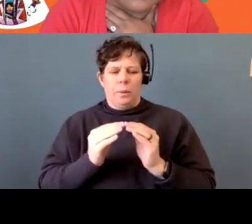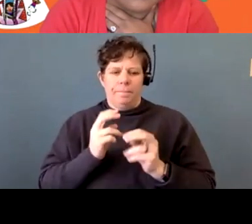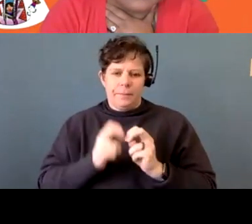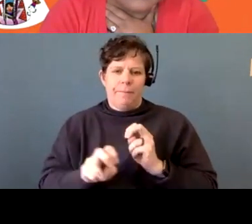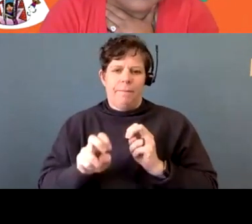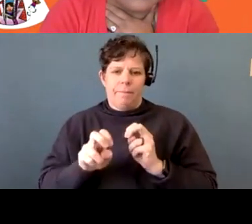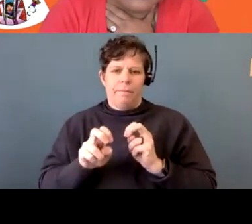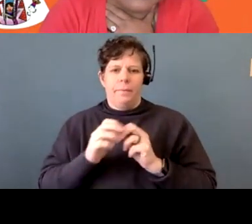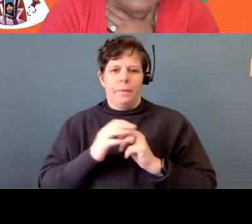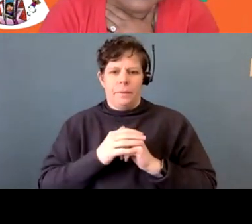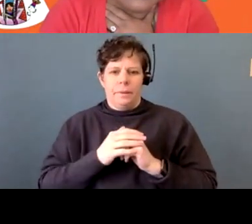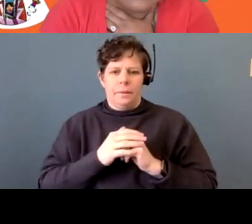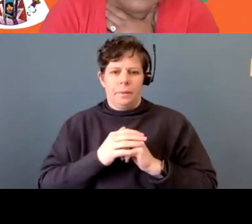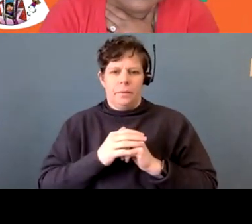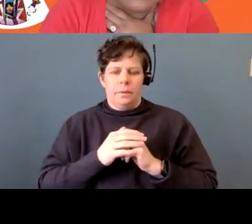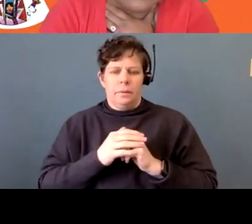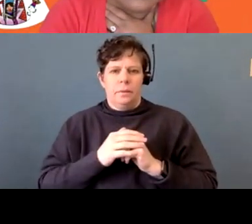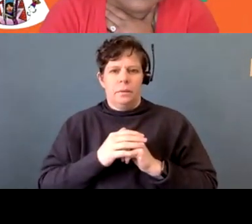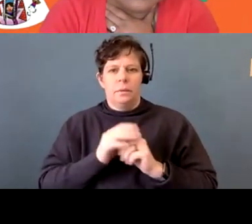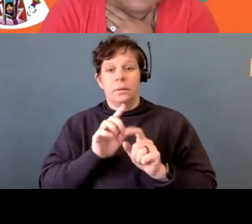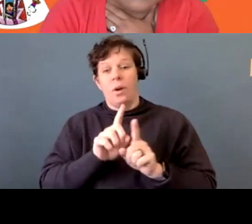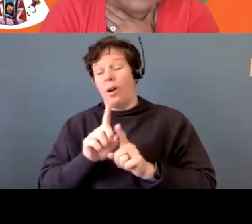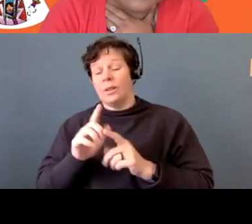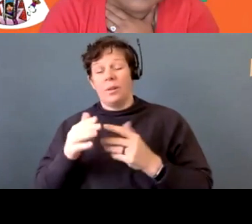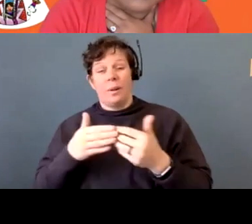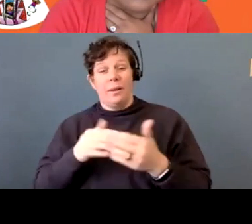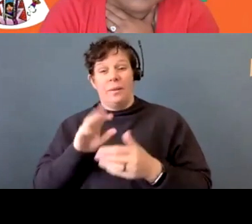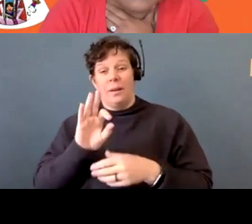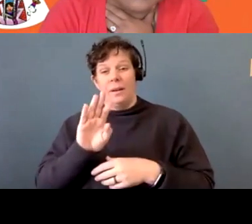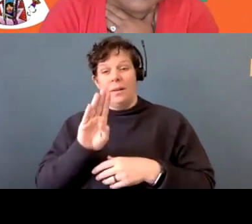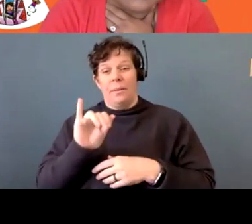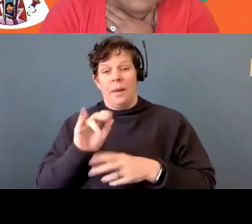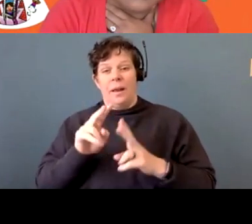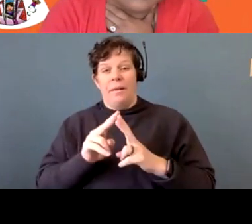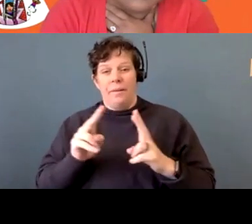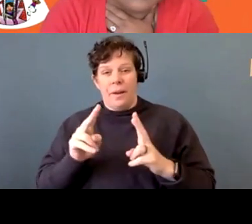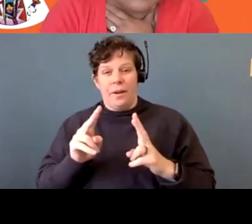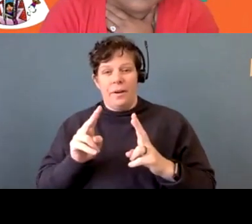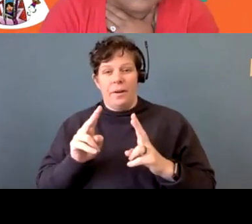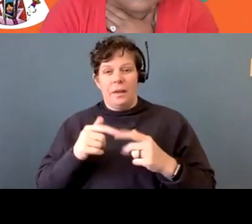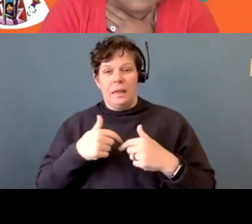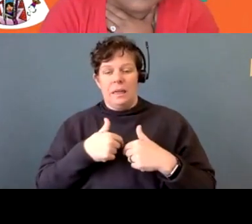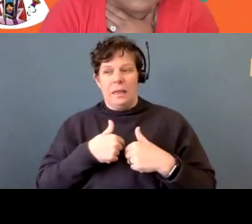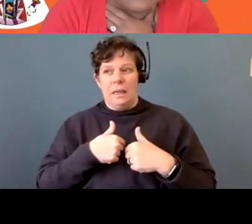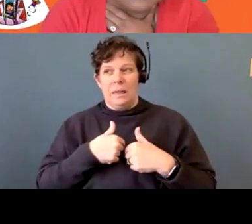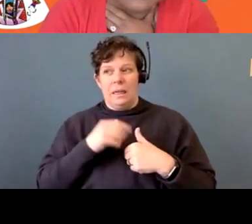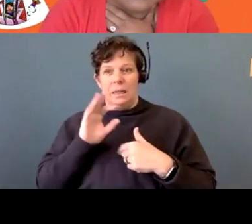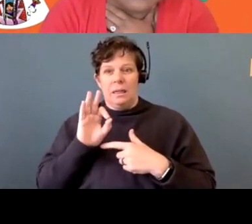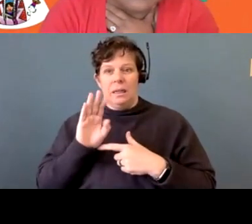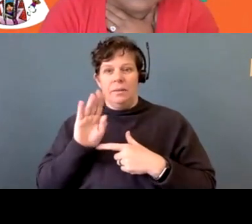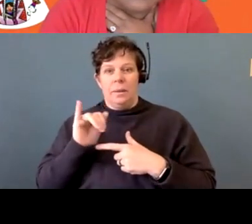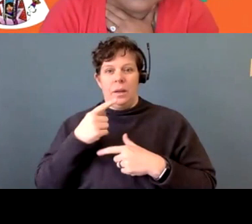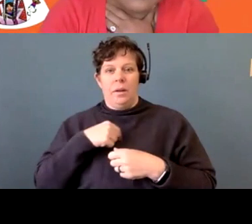uh, the other thing is, is even the FBI, um, they've been really, really, I have to say that the FBI in our